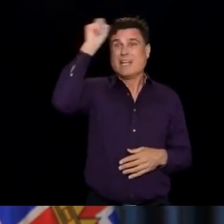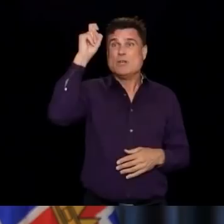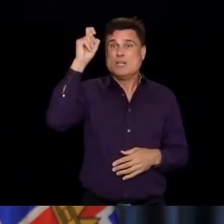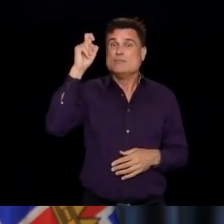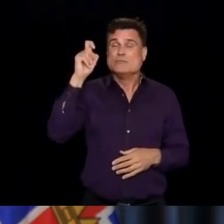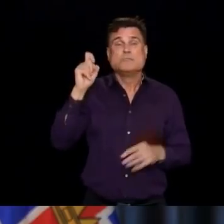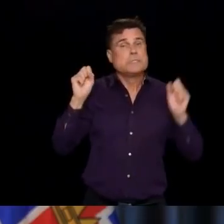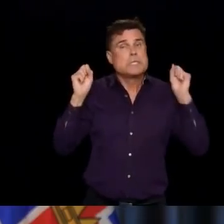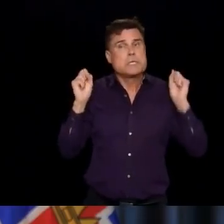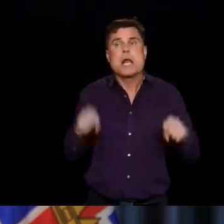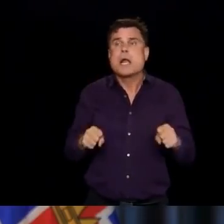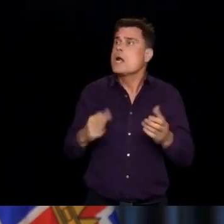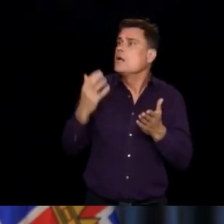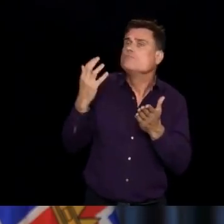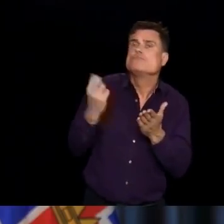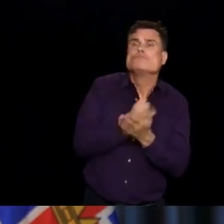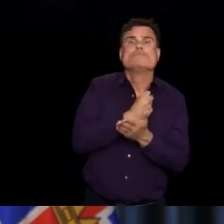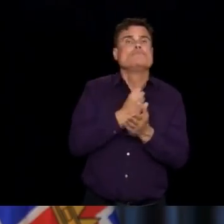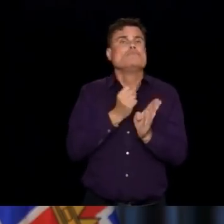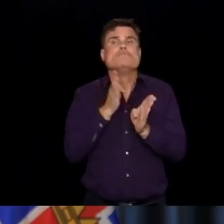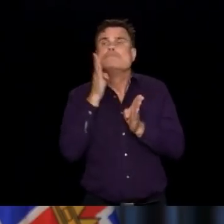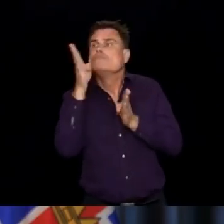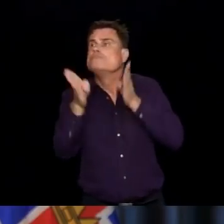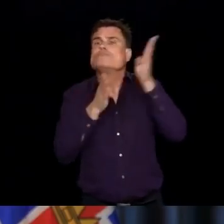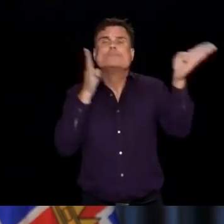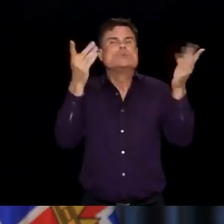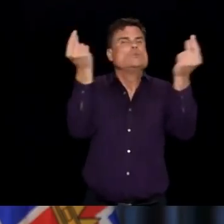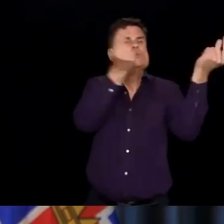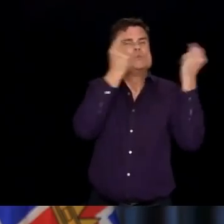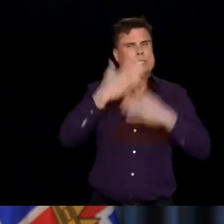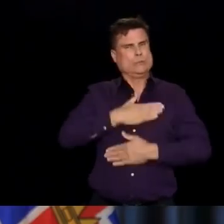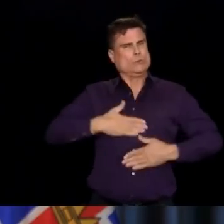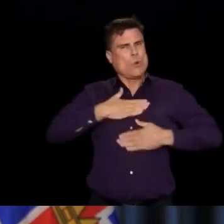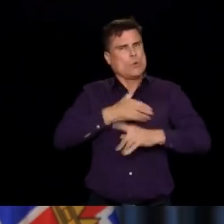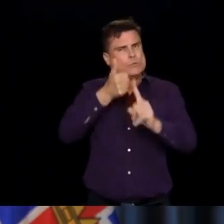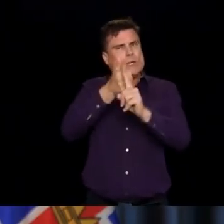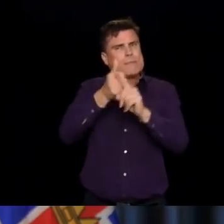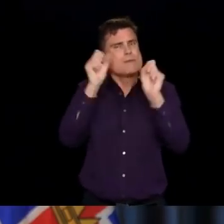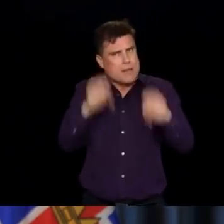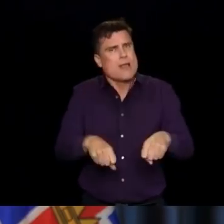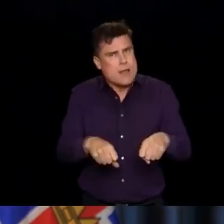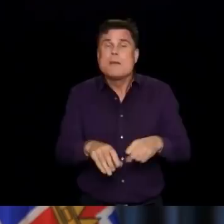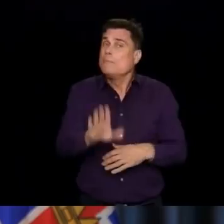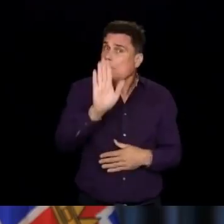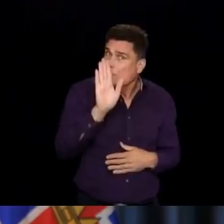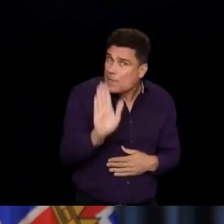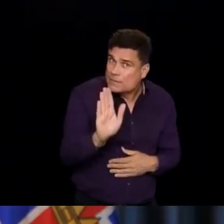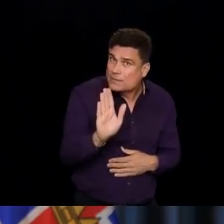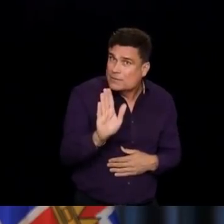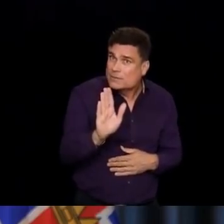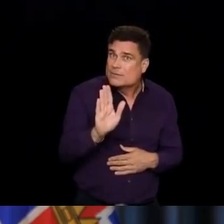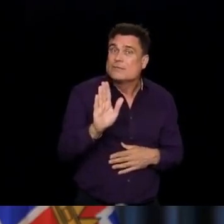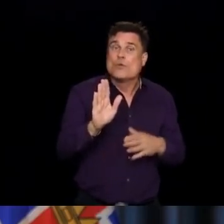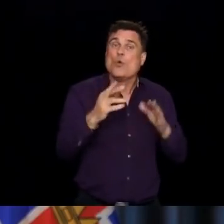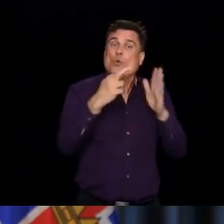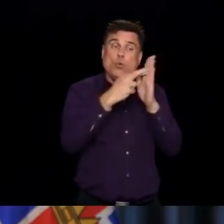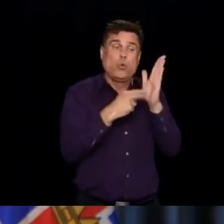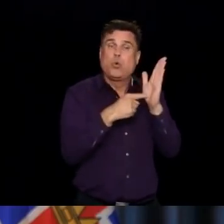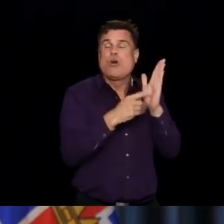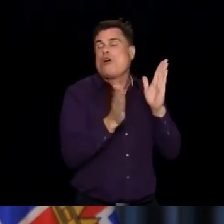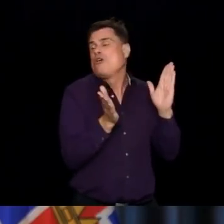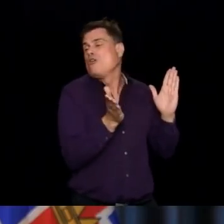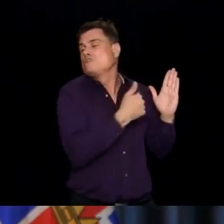ourselves. By staying 100% committed to stopping the spread, we give the peace of mind and calm we seek and that we need